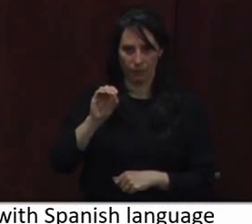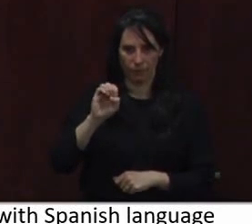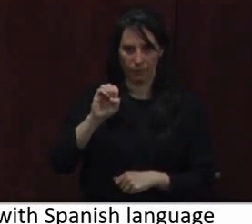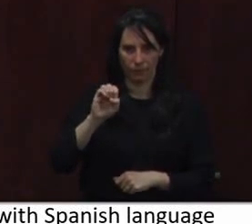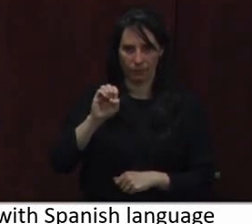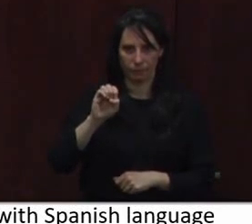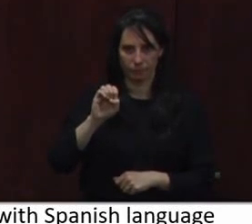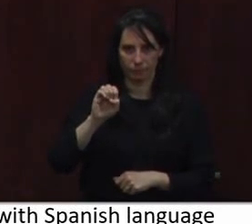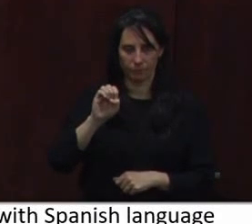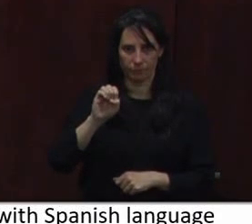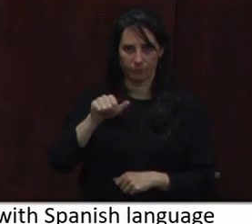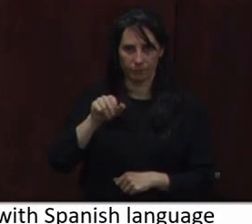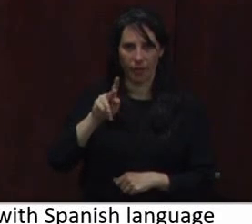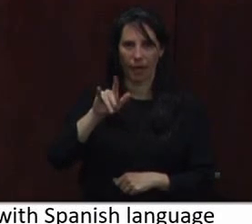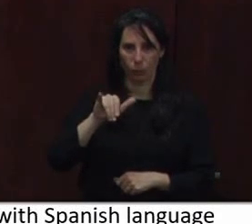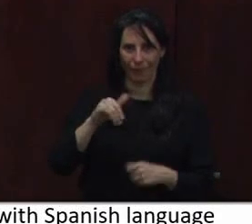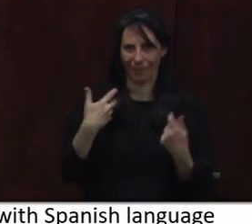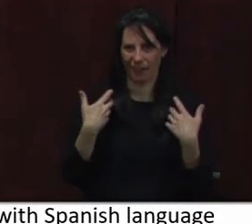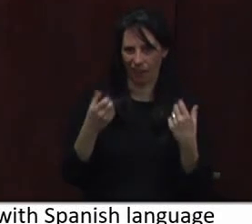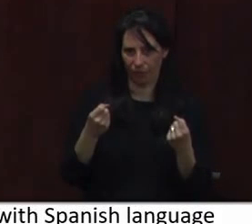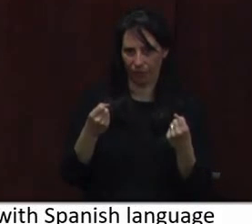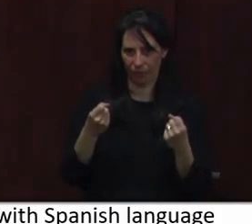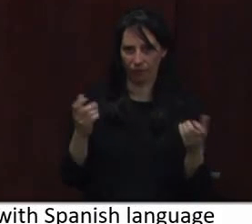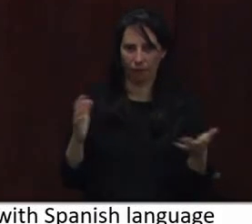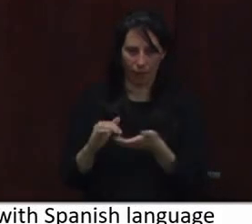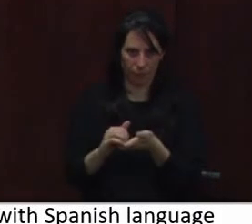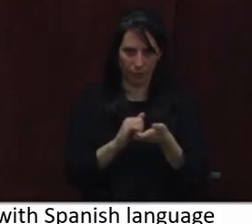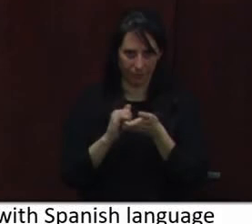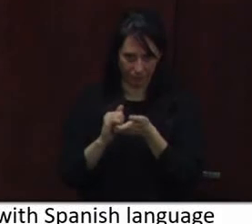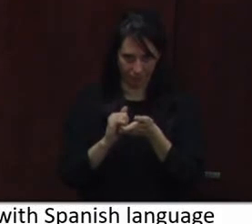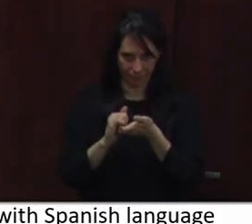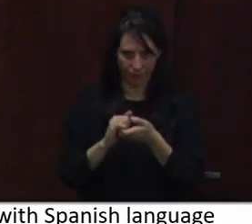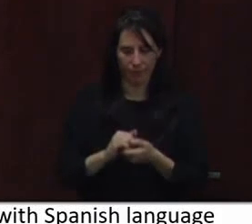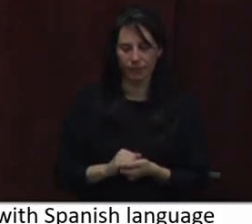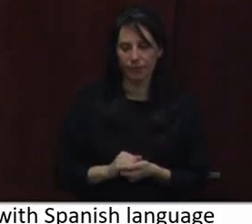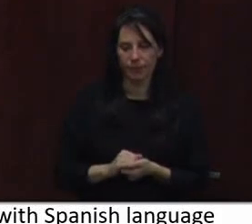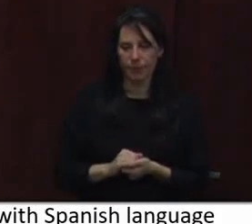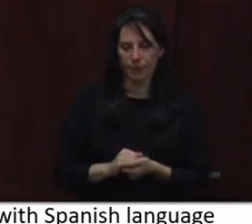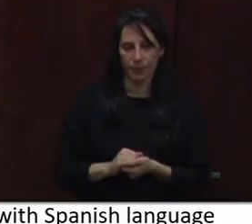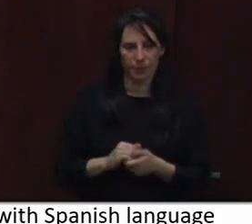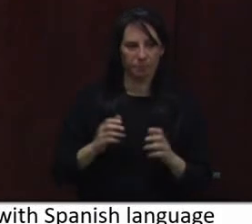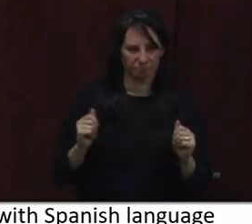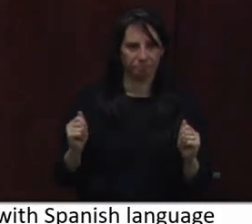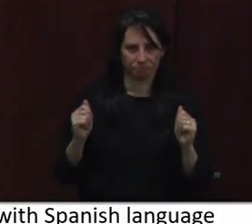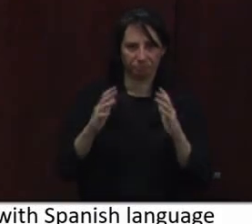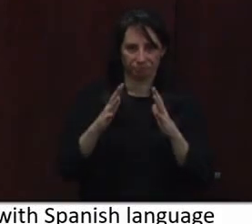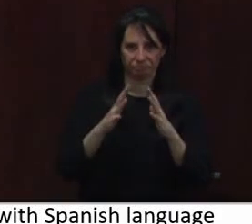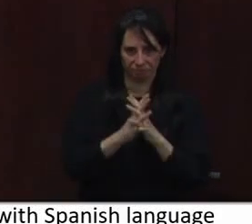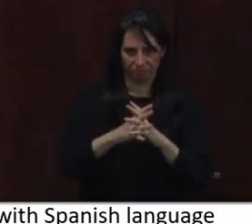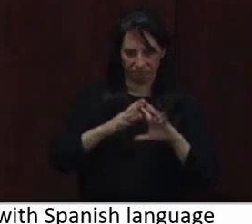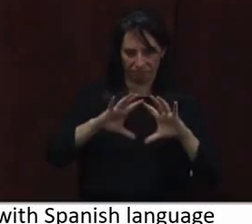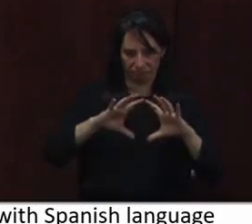This is a similar approach that we've taken to other ways in which we want to make sure that how we actually